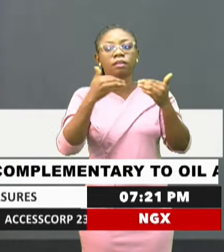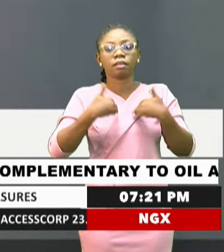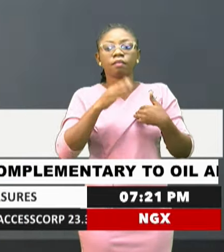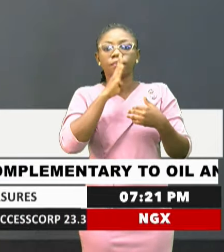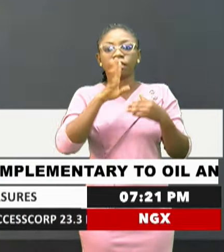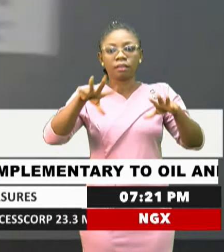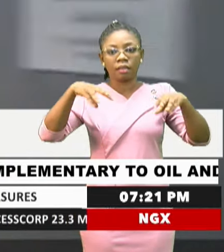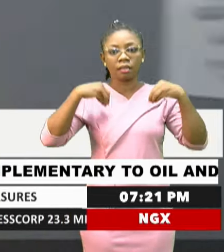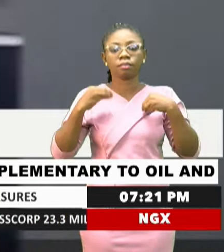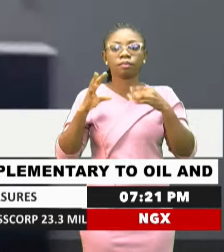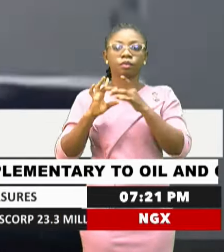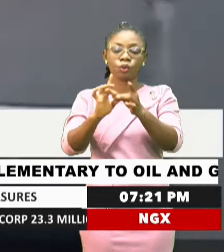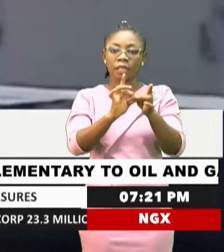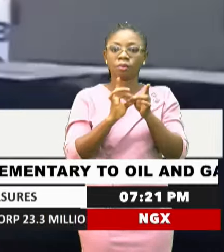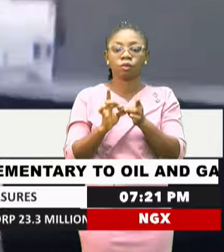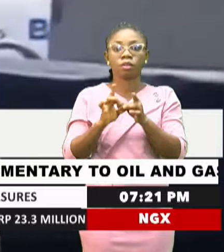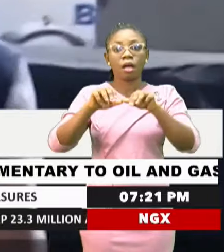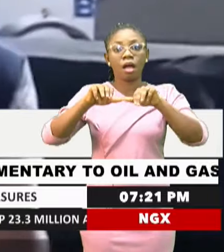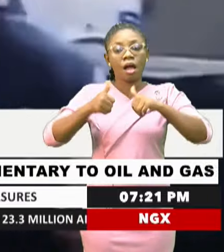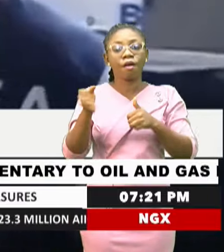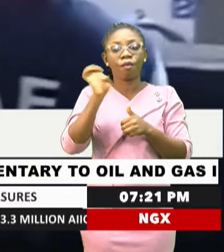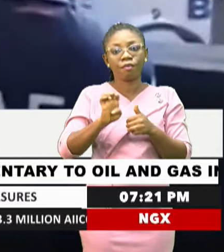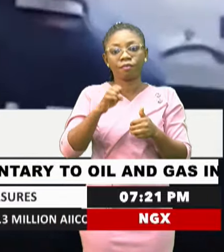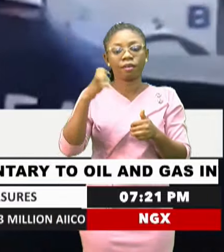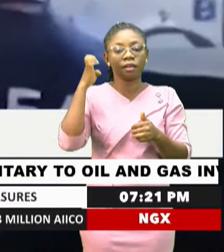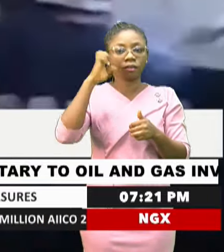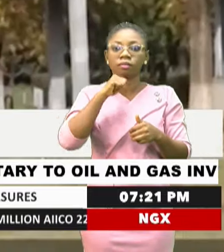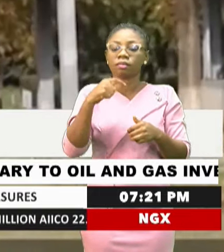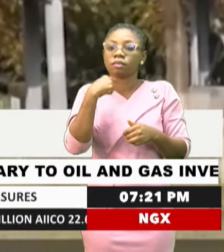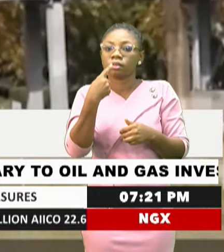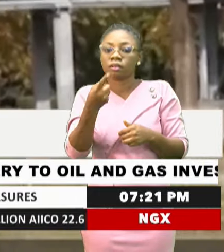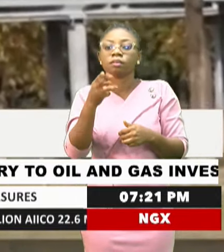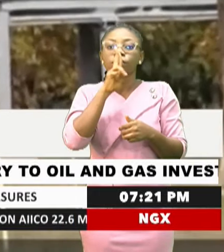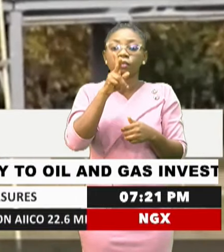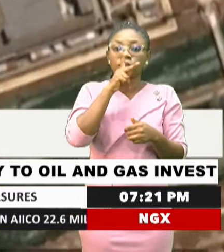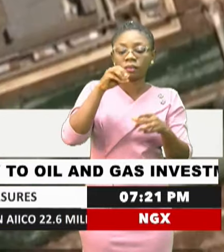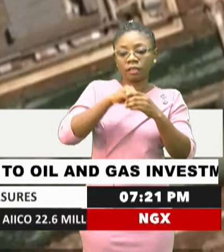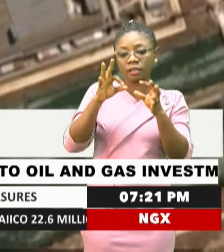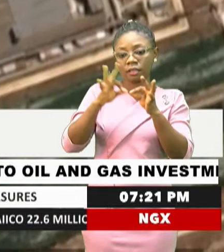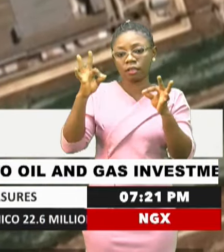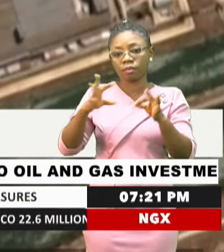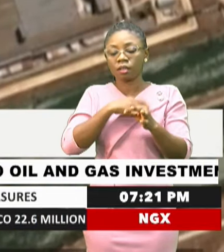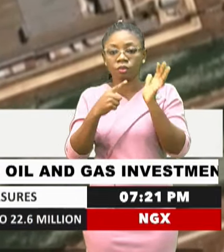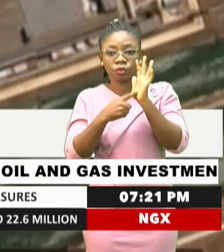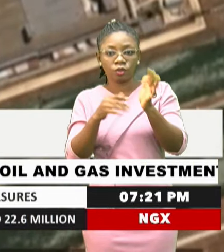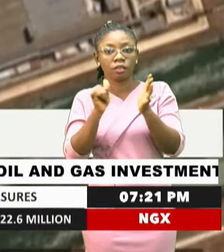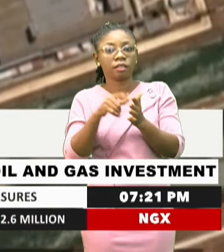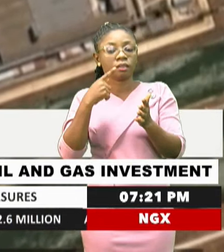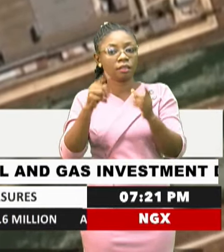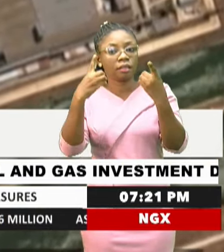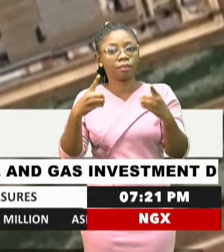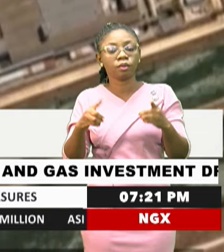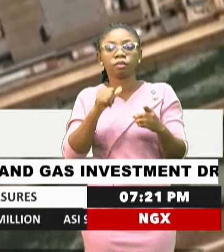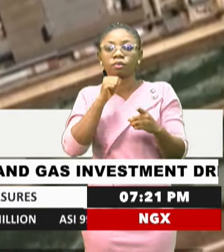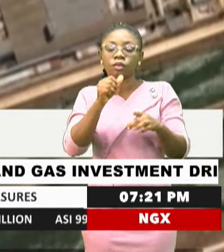unanimously. However, Grozey did not mention Ukraine in his statement and confirmed that the incidents did not directly